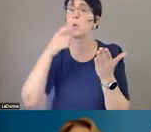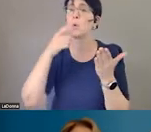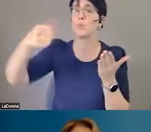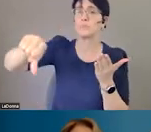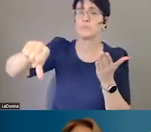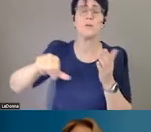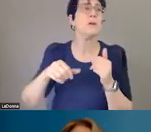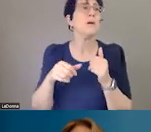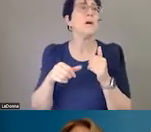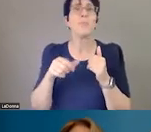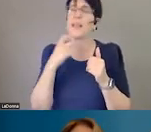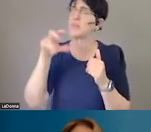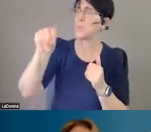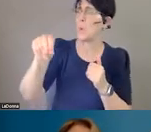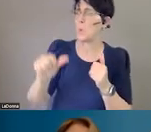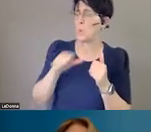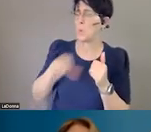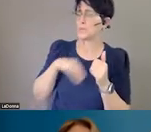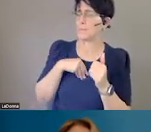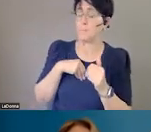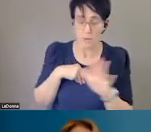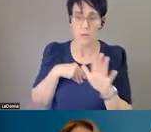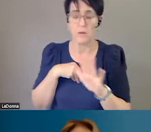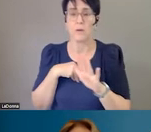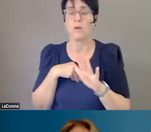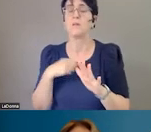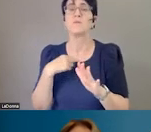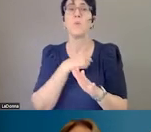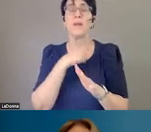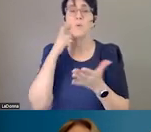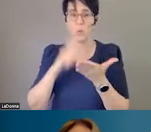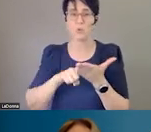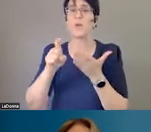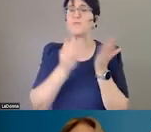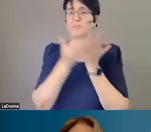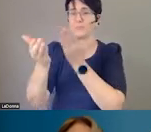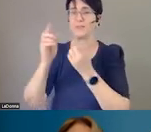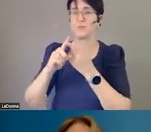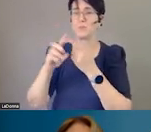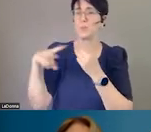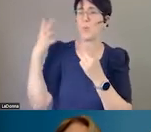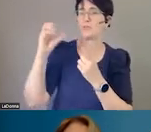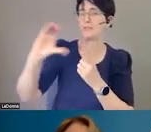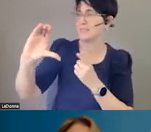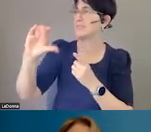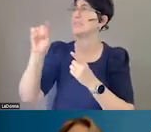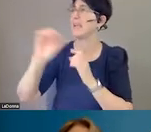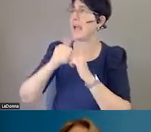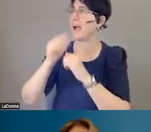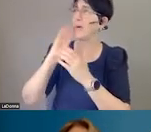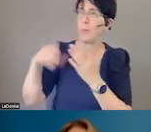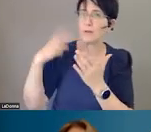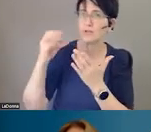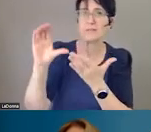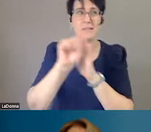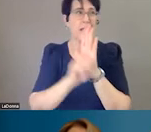concept is really important to us and how we bring that back to Washington. I also really like that they have coverage for 23 hours.